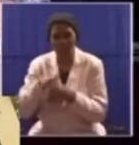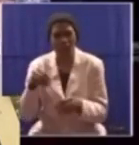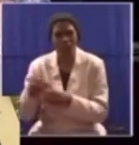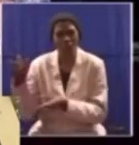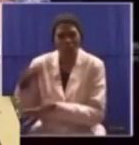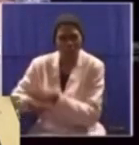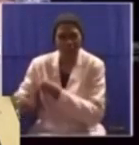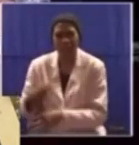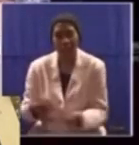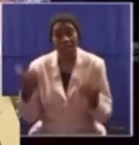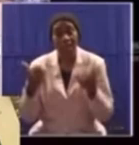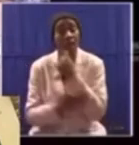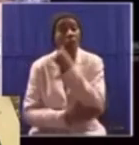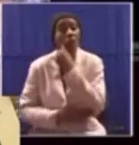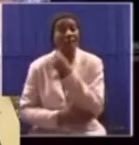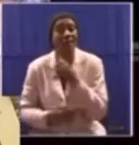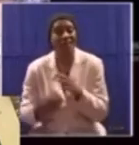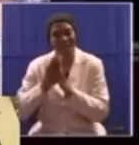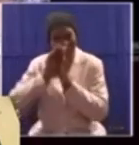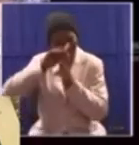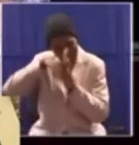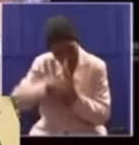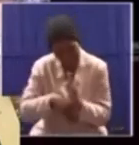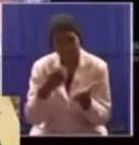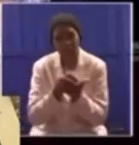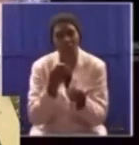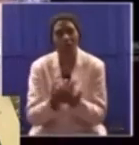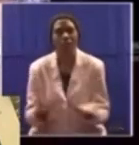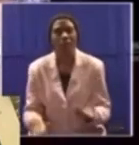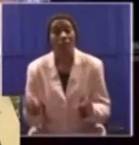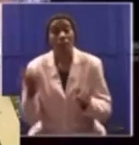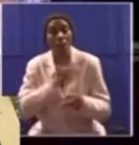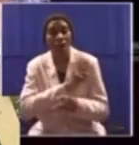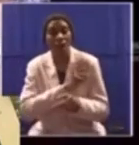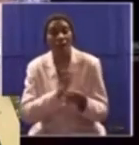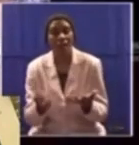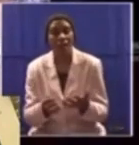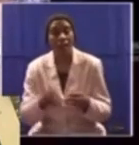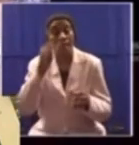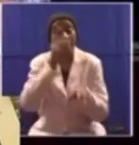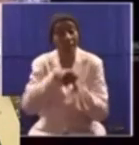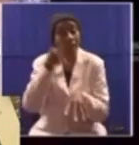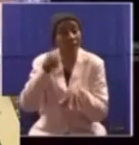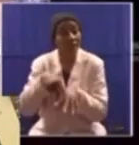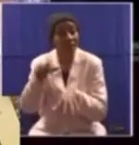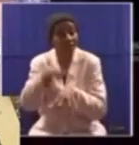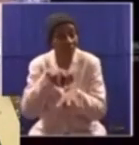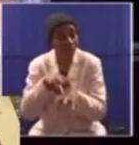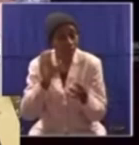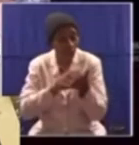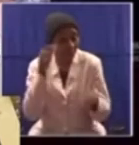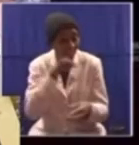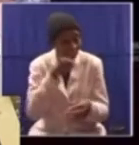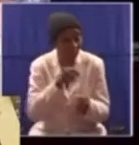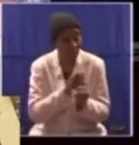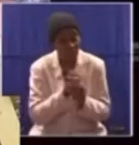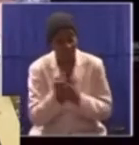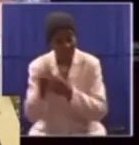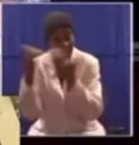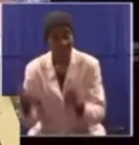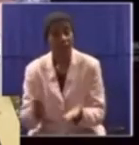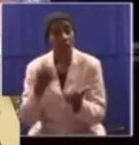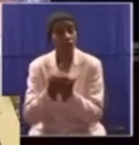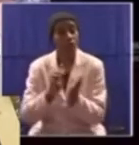now under greylisting because of the money laundering shenanigans of the Palapala farm. The president